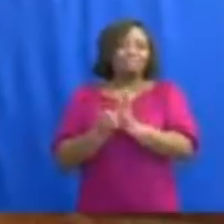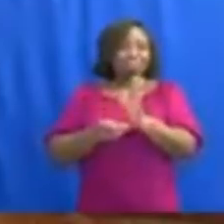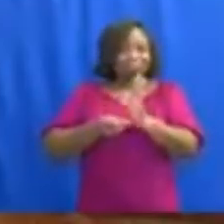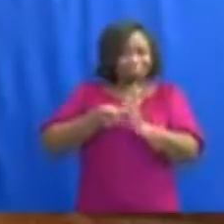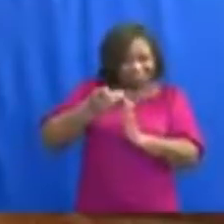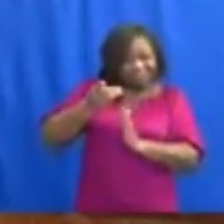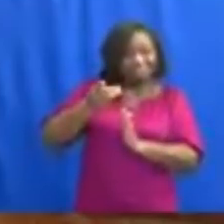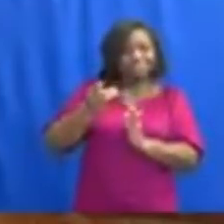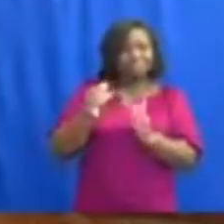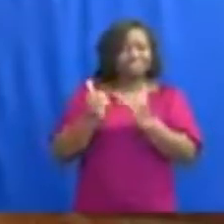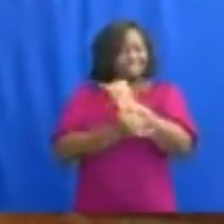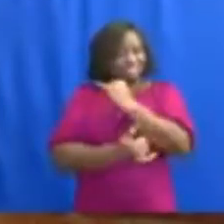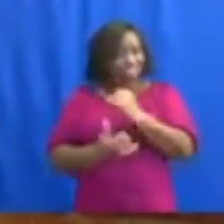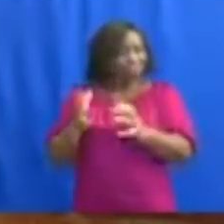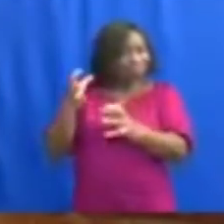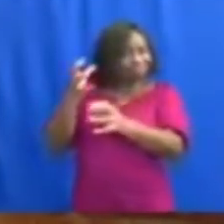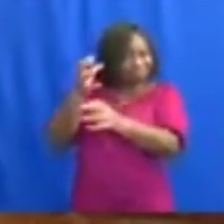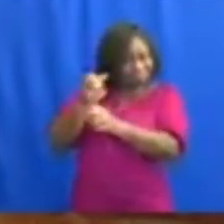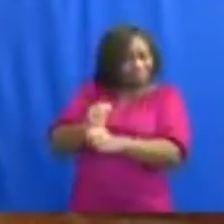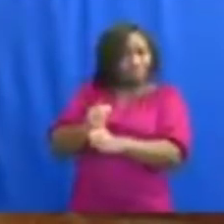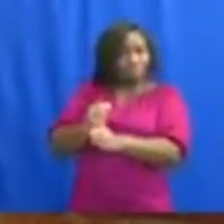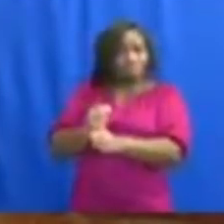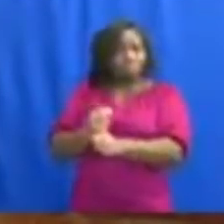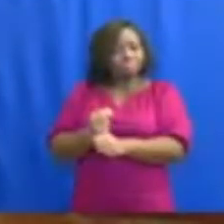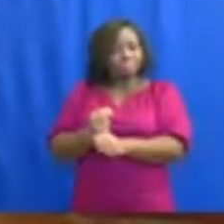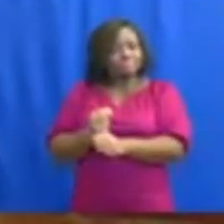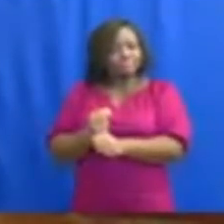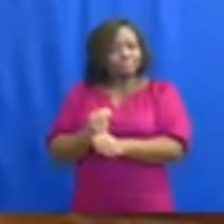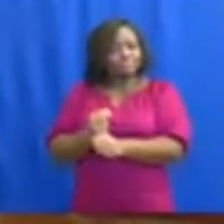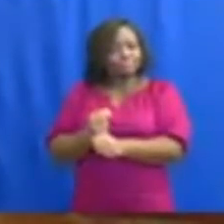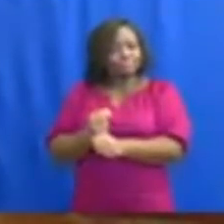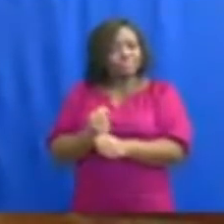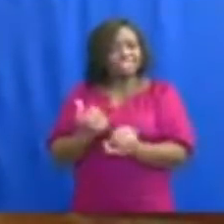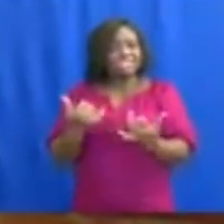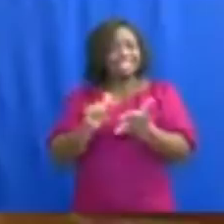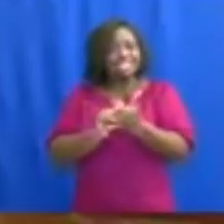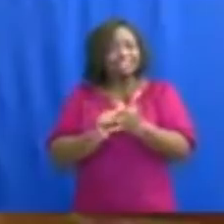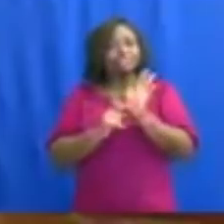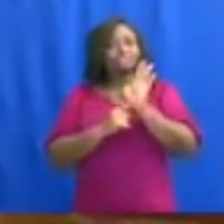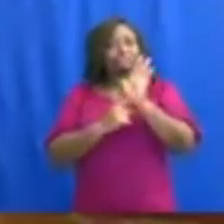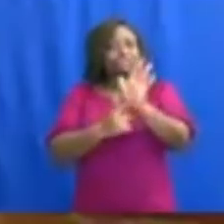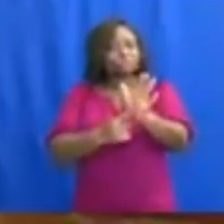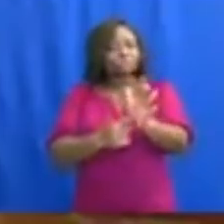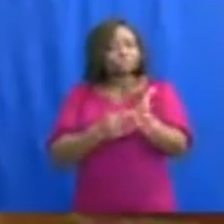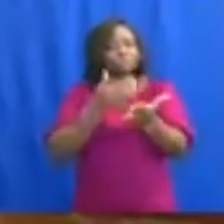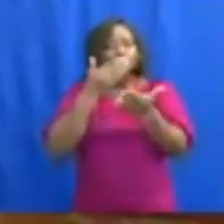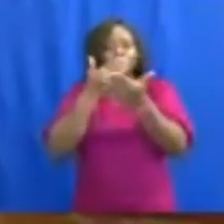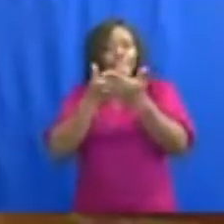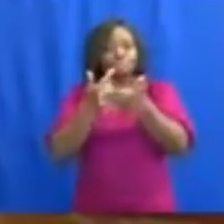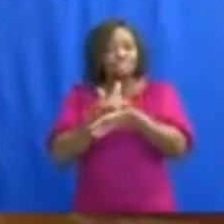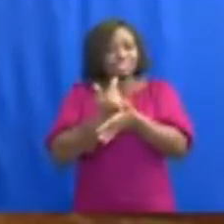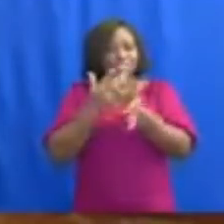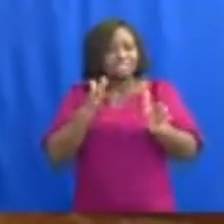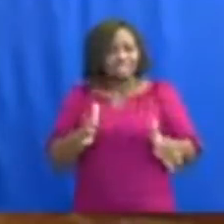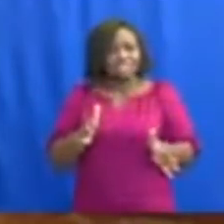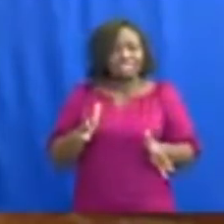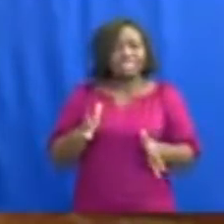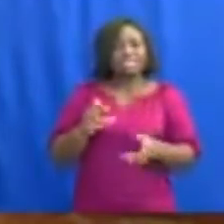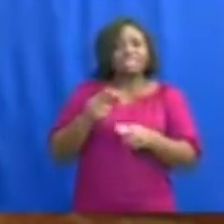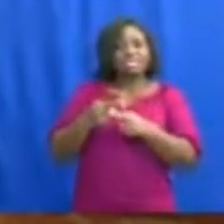Summing it up, that most noble Ghanaian, James Kwejia Agri,